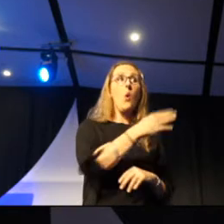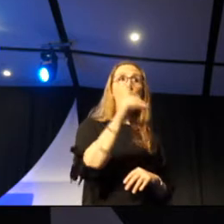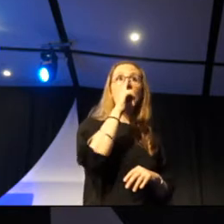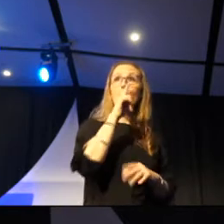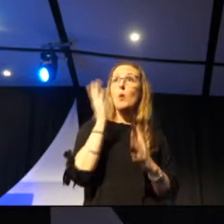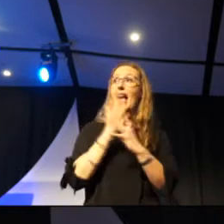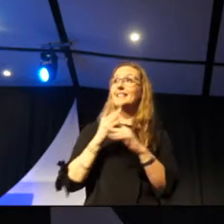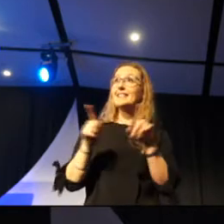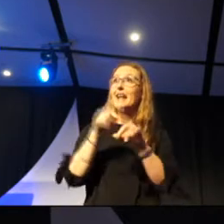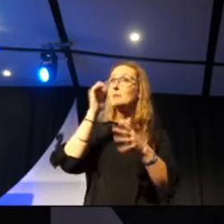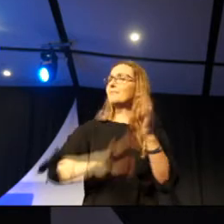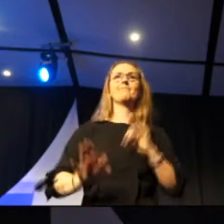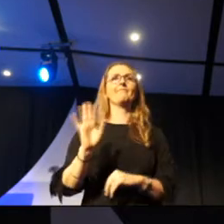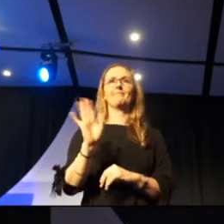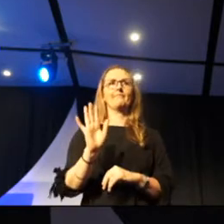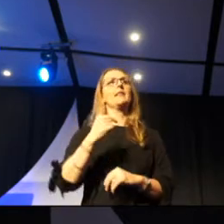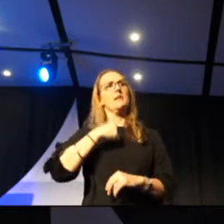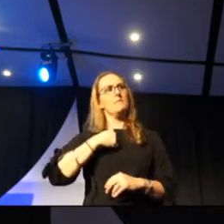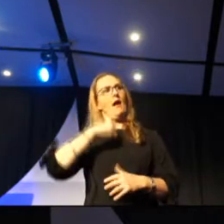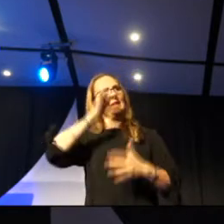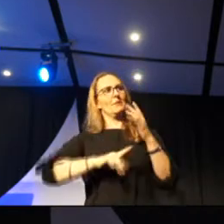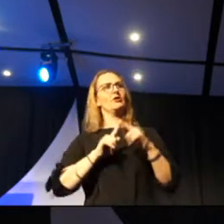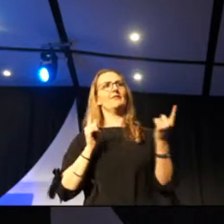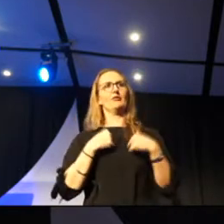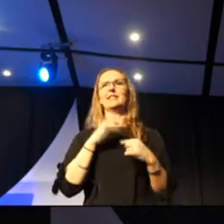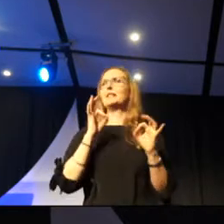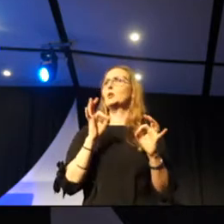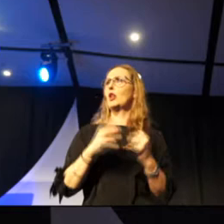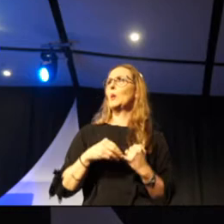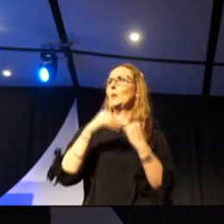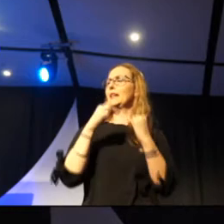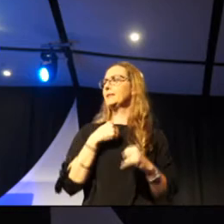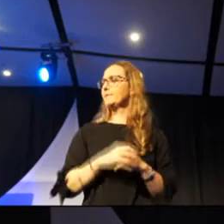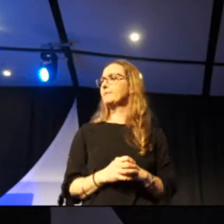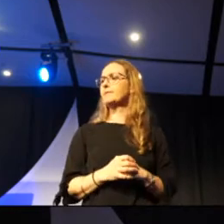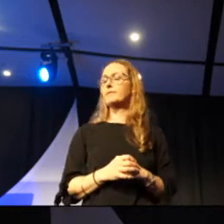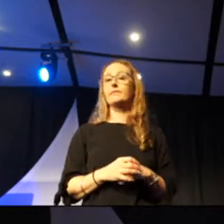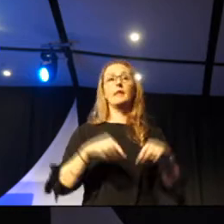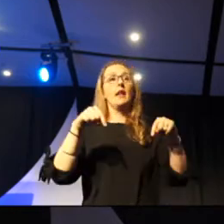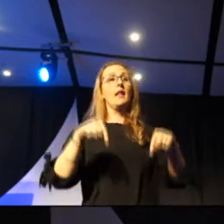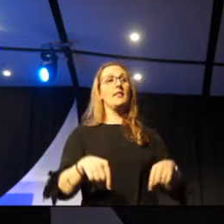So the first point that I'll make is that this is not a technology project.